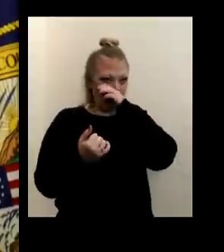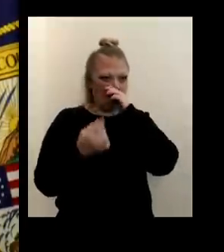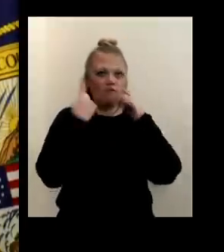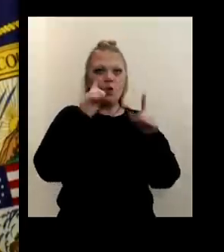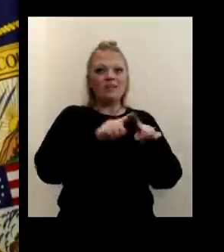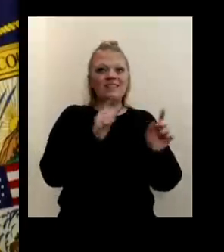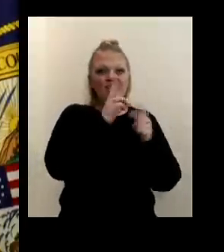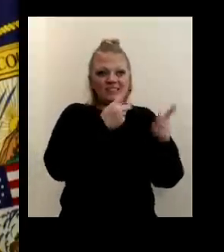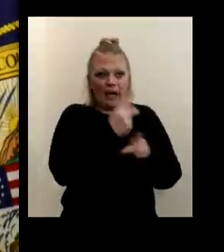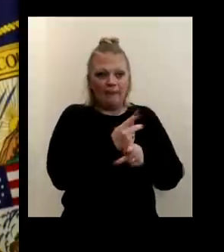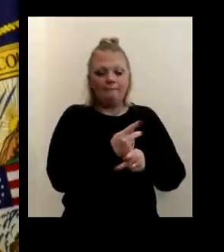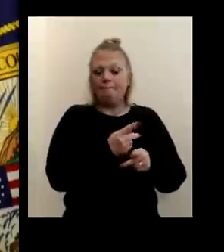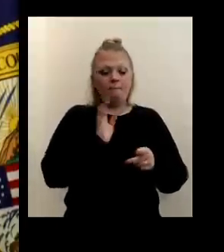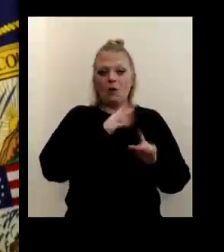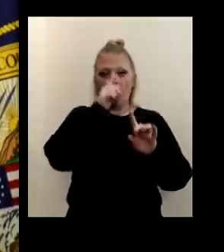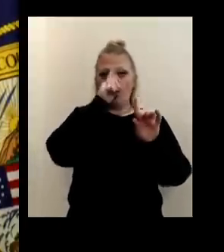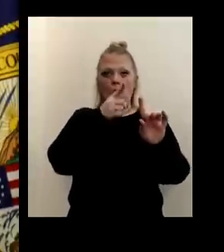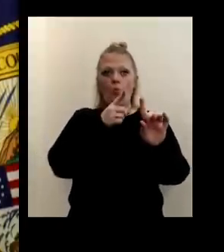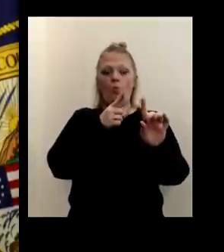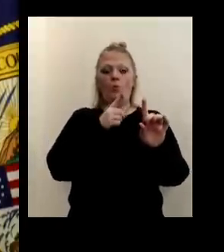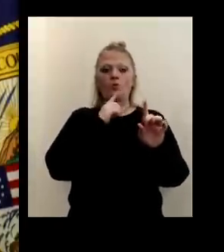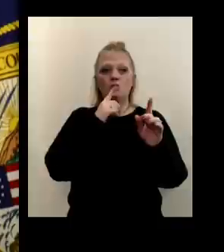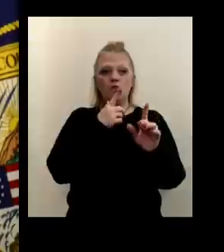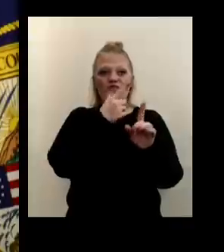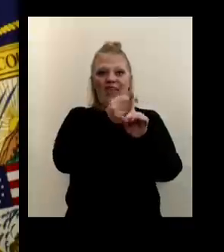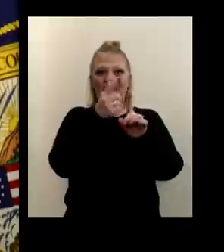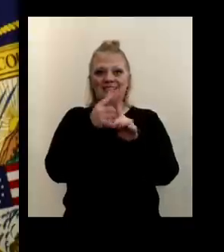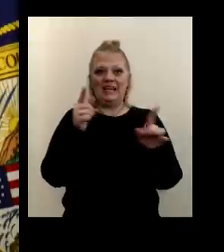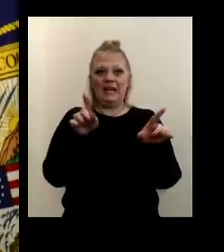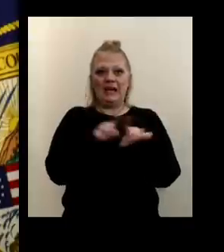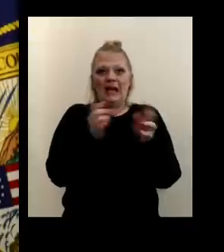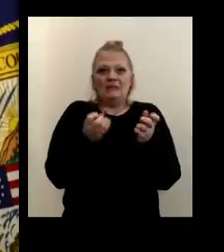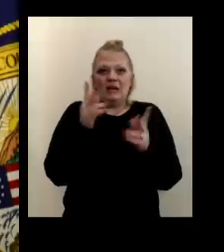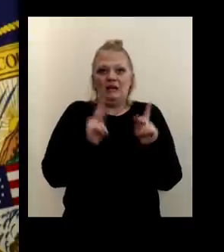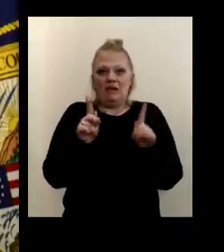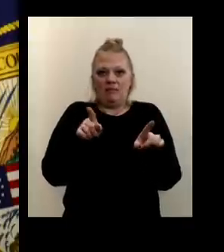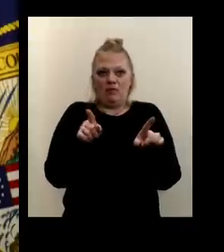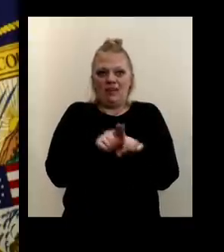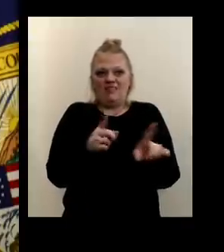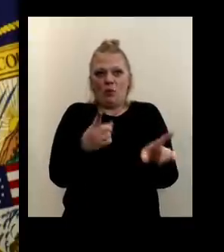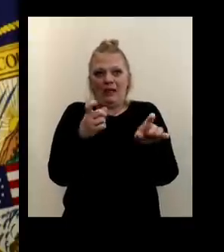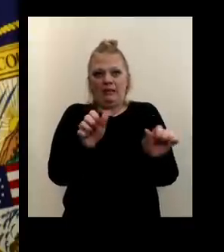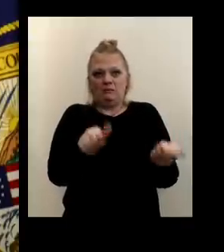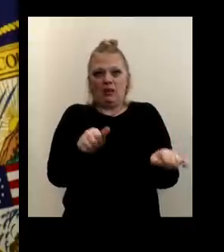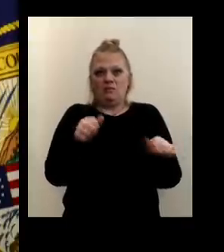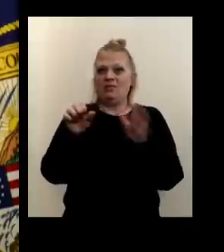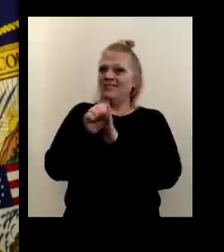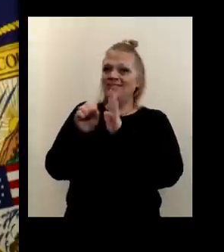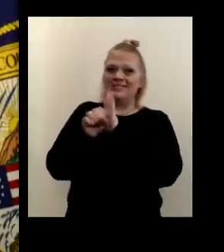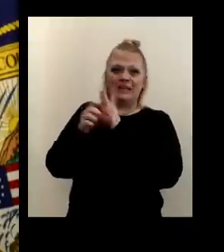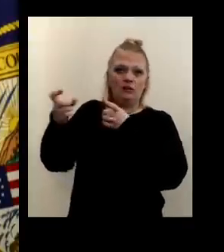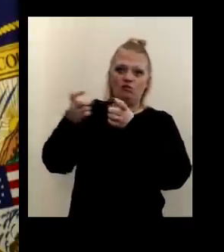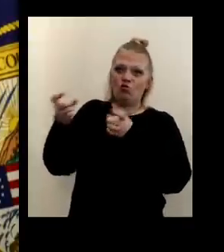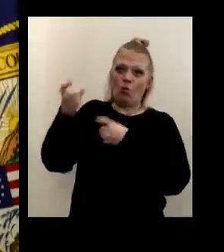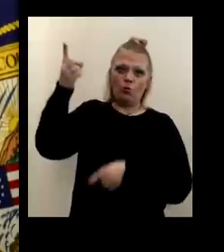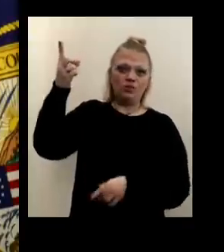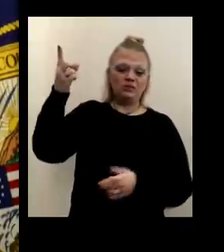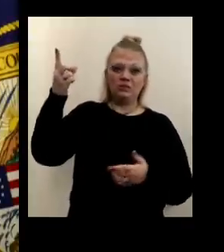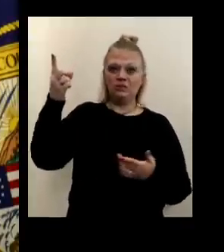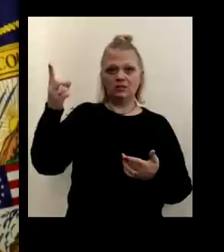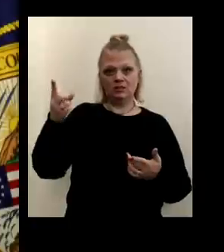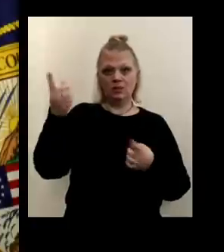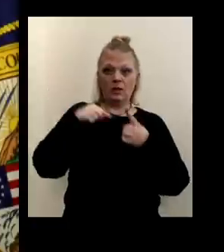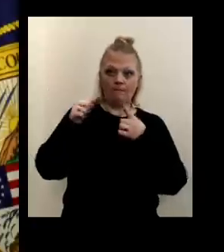So our goal is to vaccinate as many people as quickly as possible. Uh, the state controls the vaccine distribution. The state controls